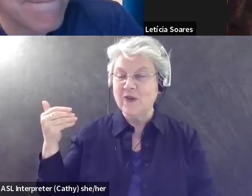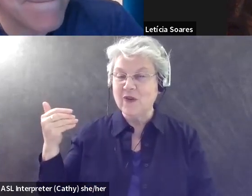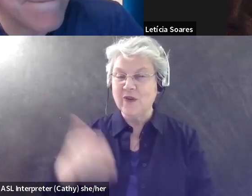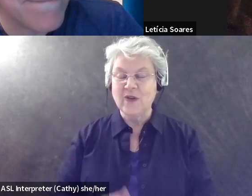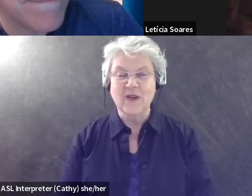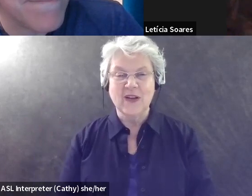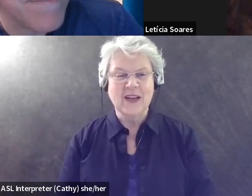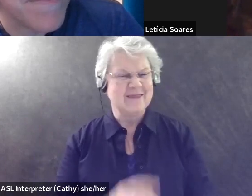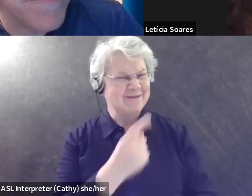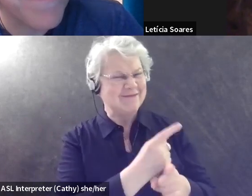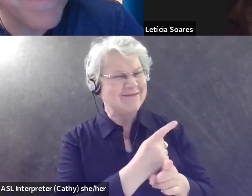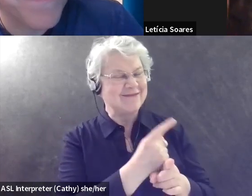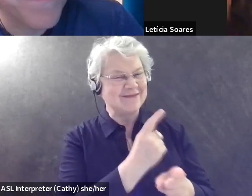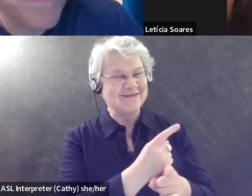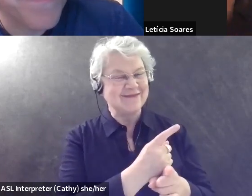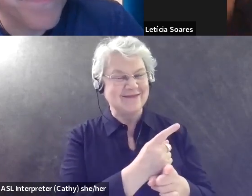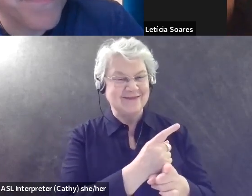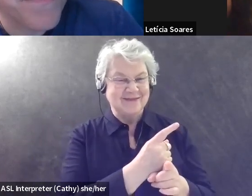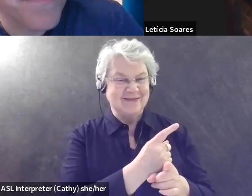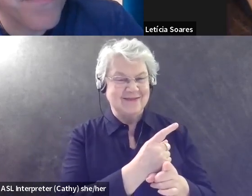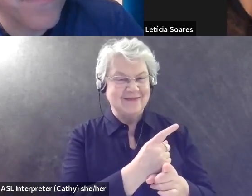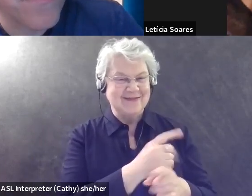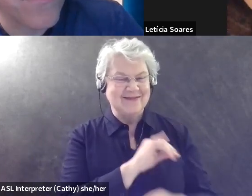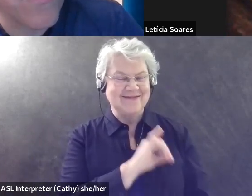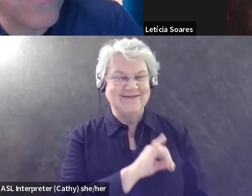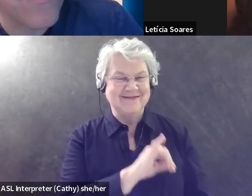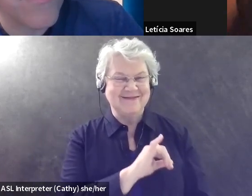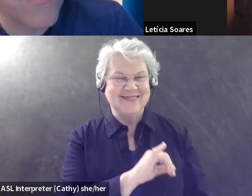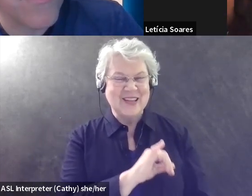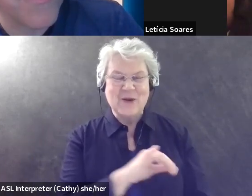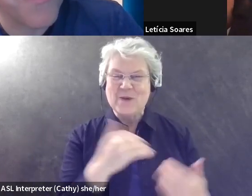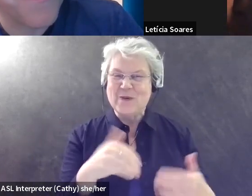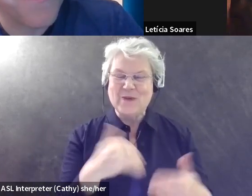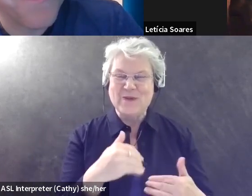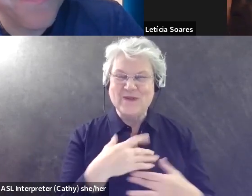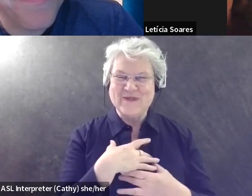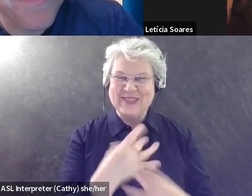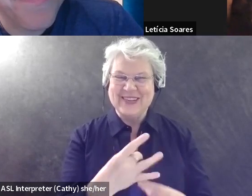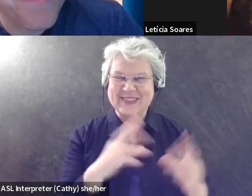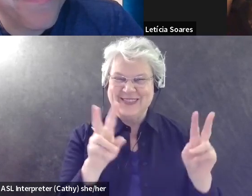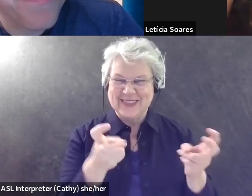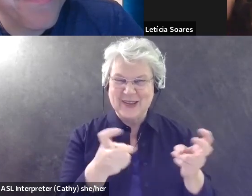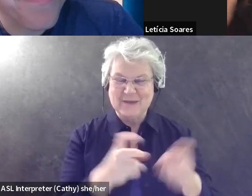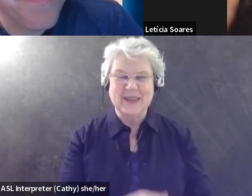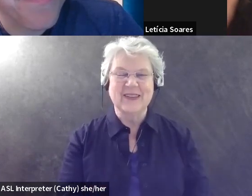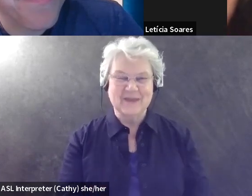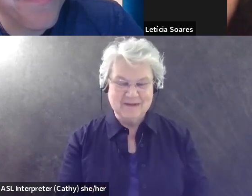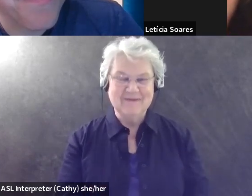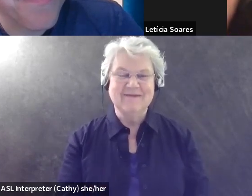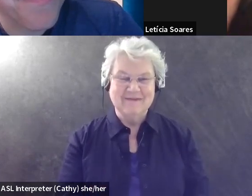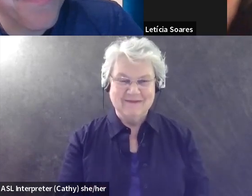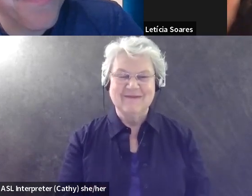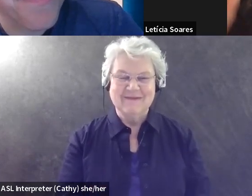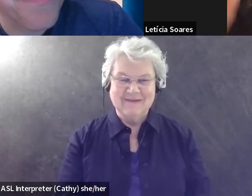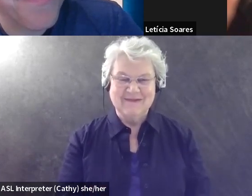Oh, right. Um, yeah. Controversial topic. Let's spark some, some,